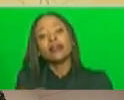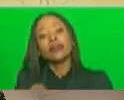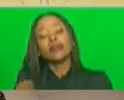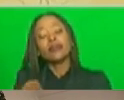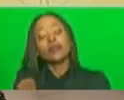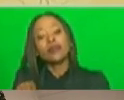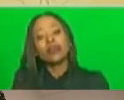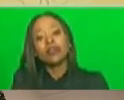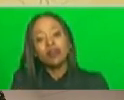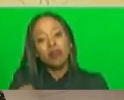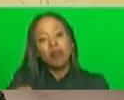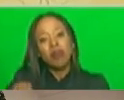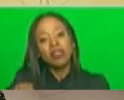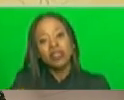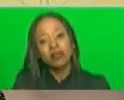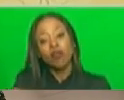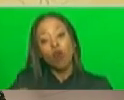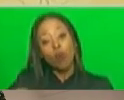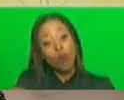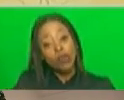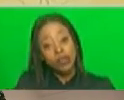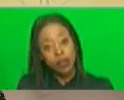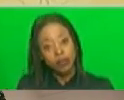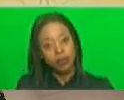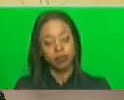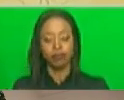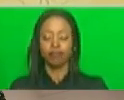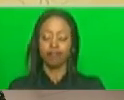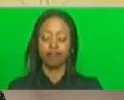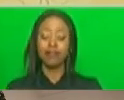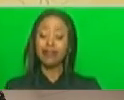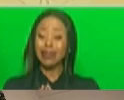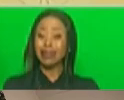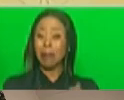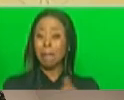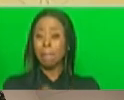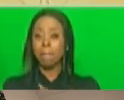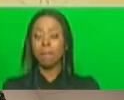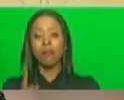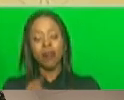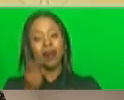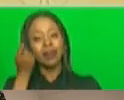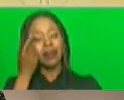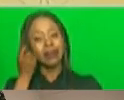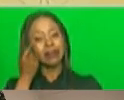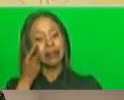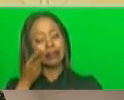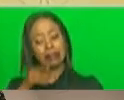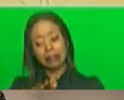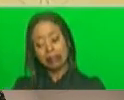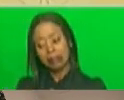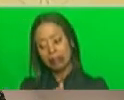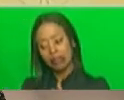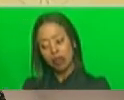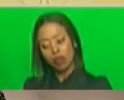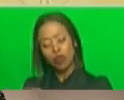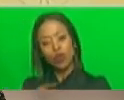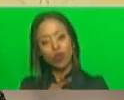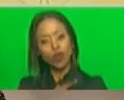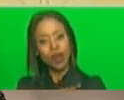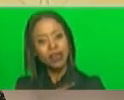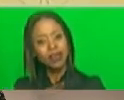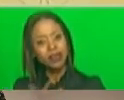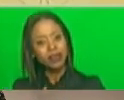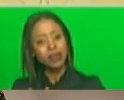in responding to these tragedies we need to understand the cause of this challenge in our communities